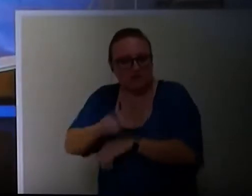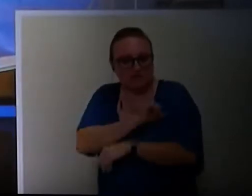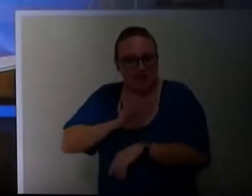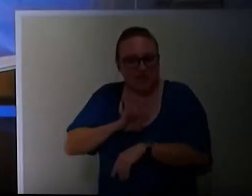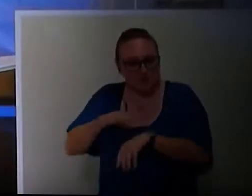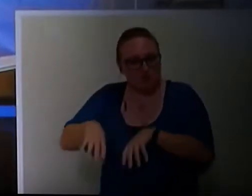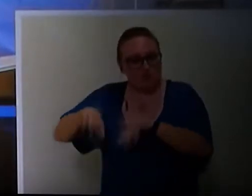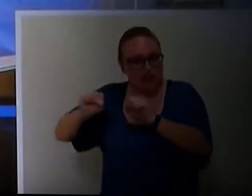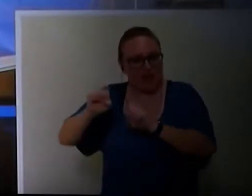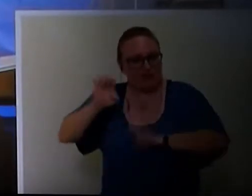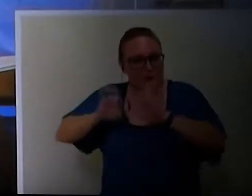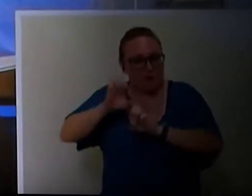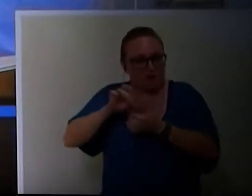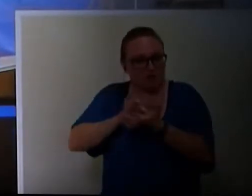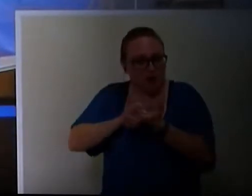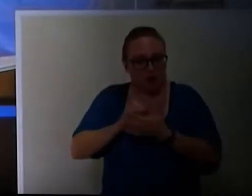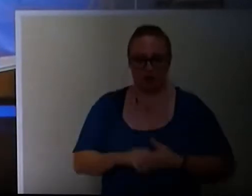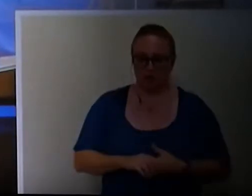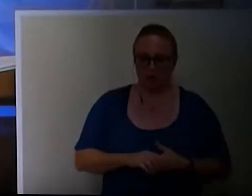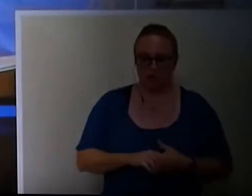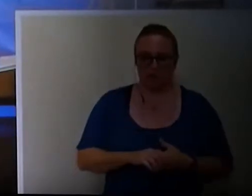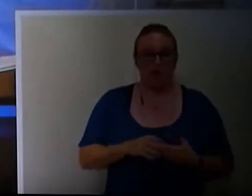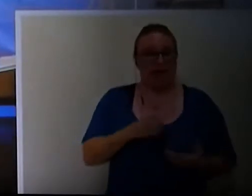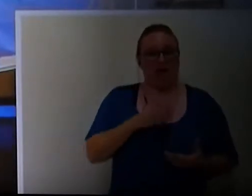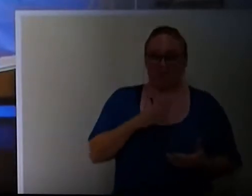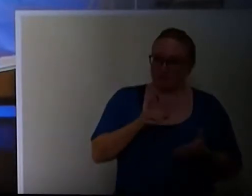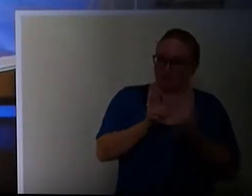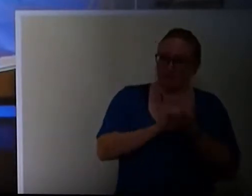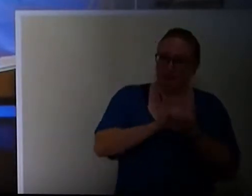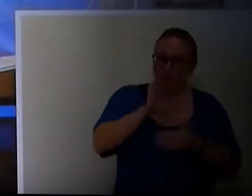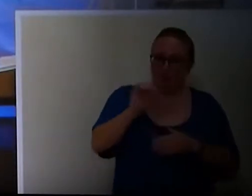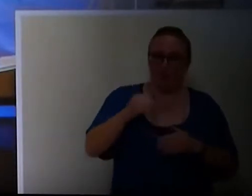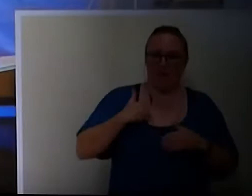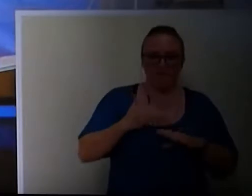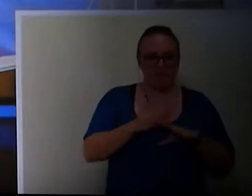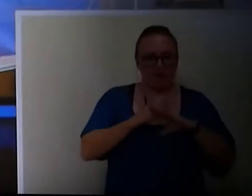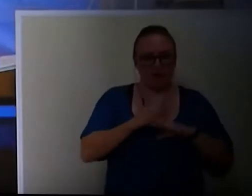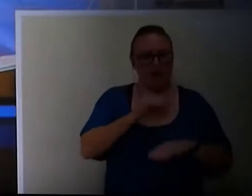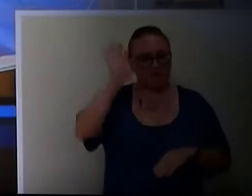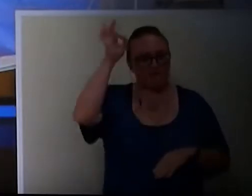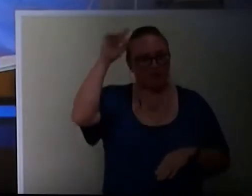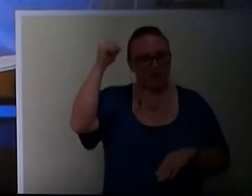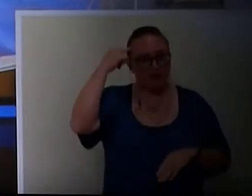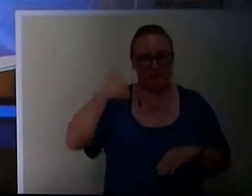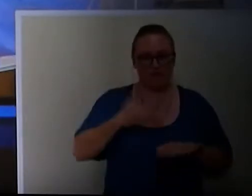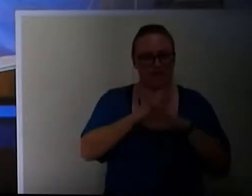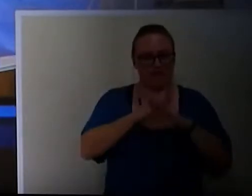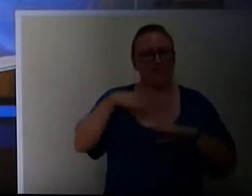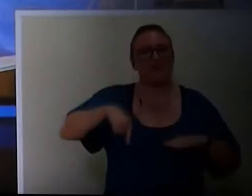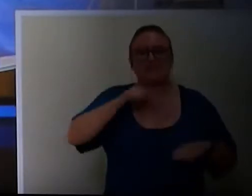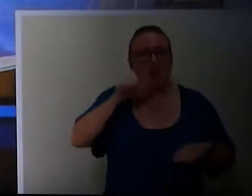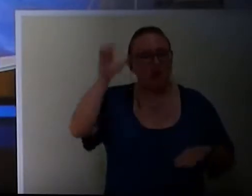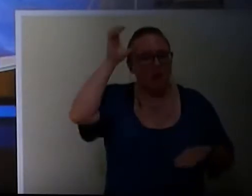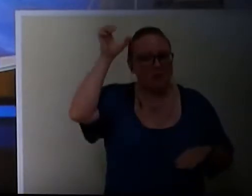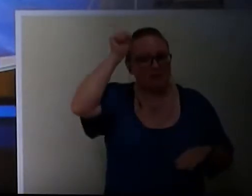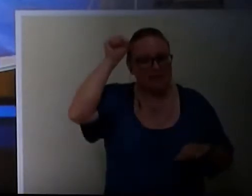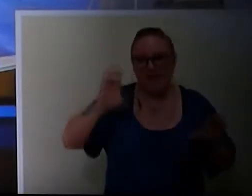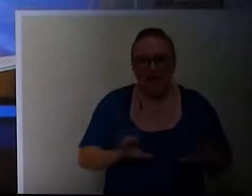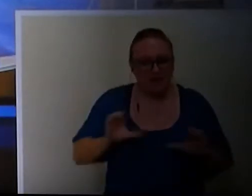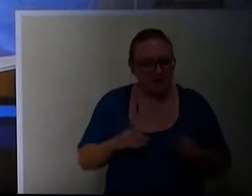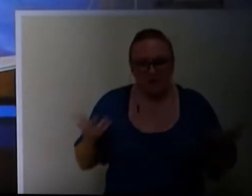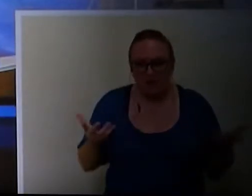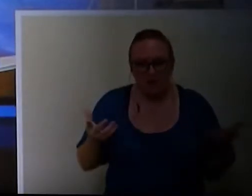experimental drug with liability protections for the drug companies and federal government. This is not a common sense course of action.